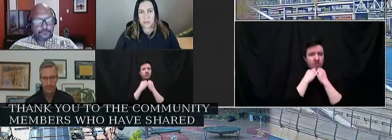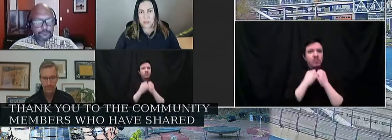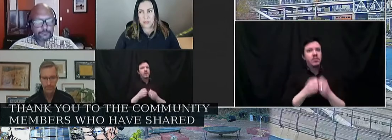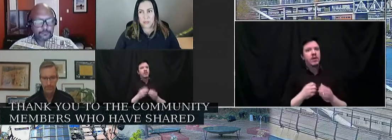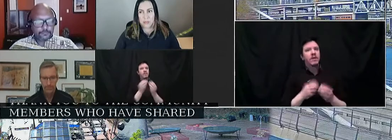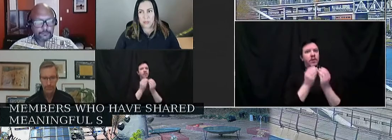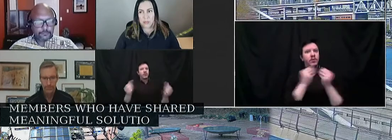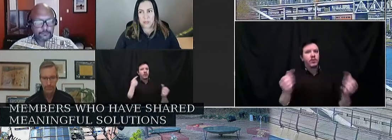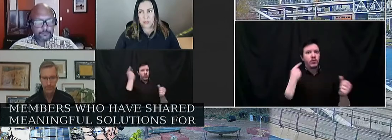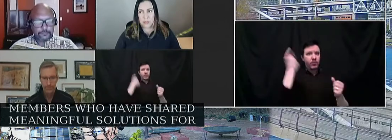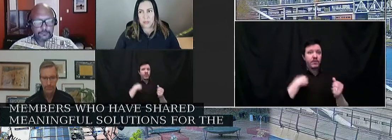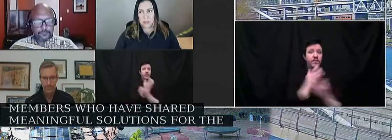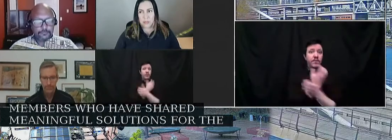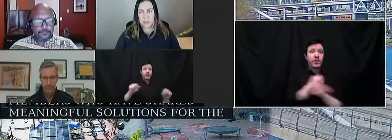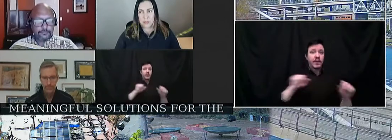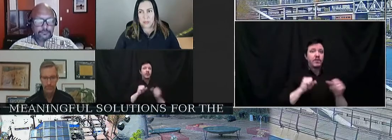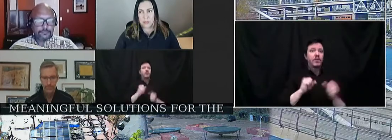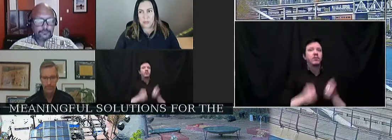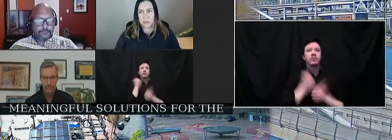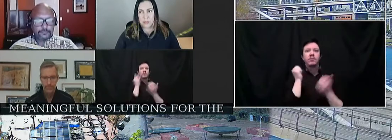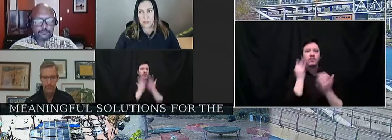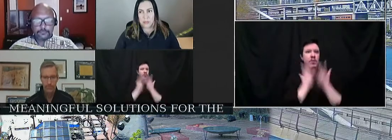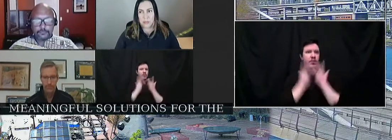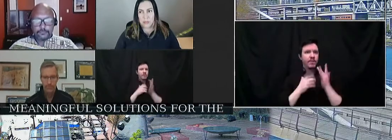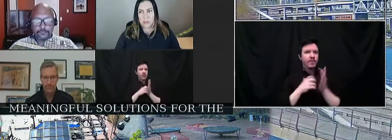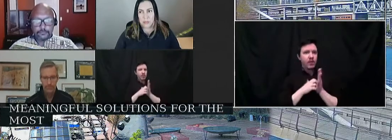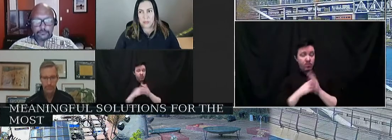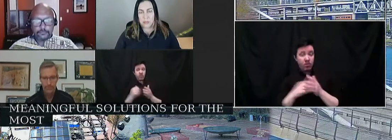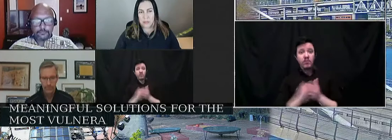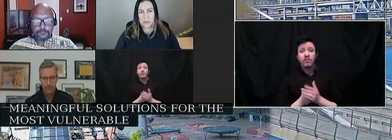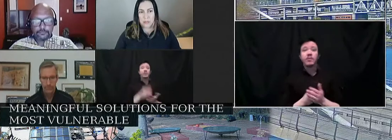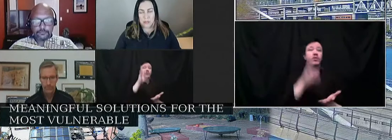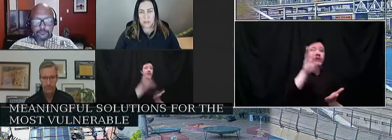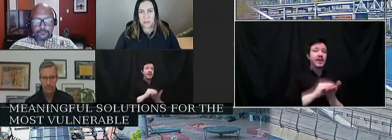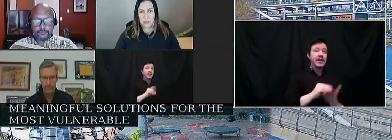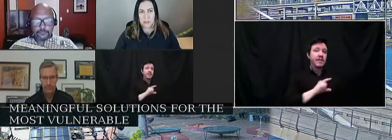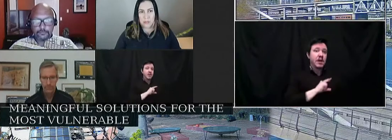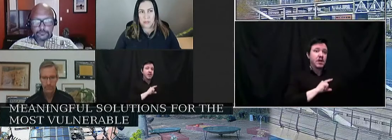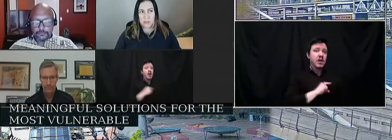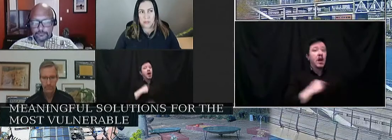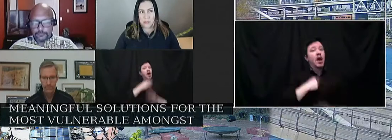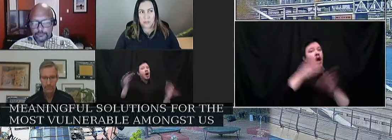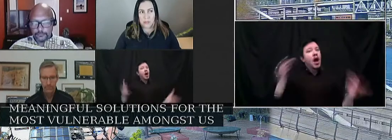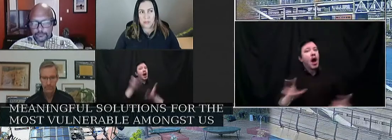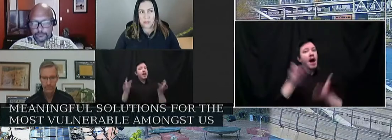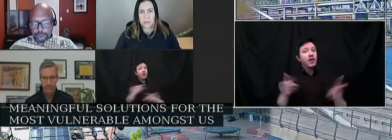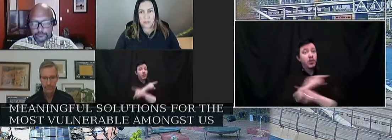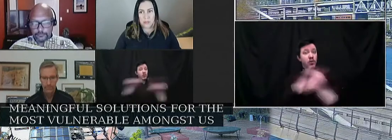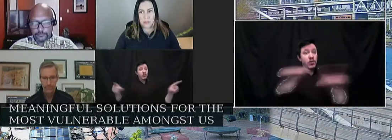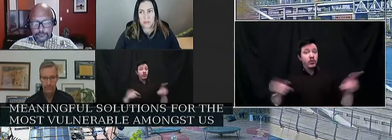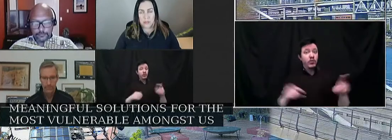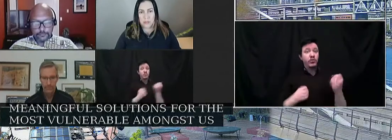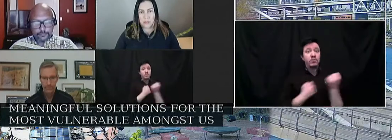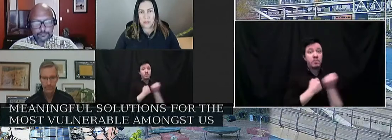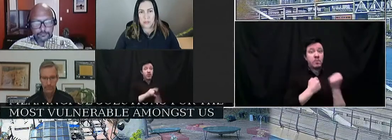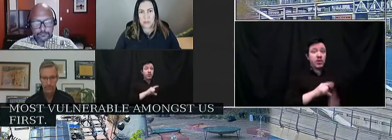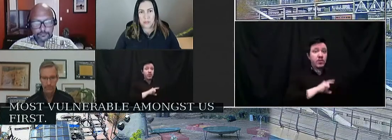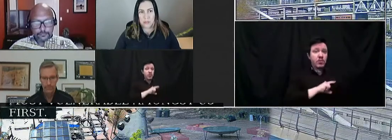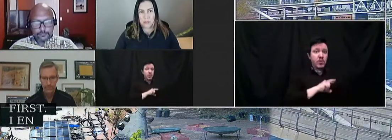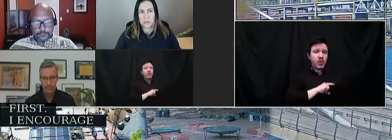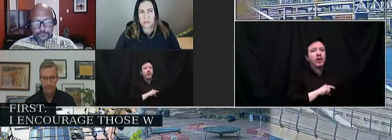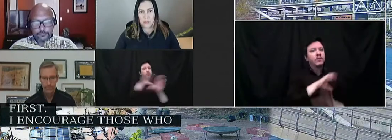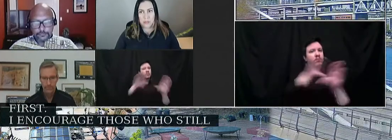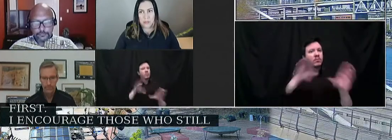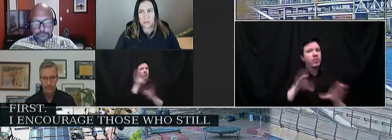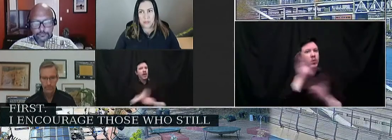us first via defunding PPB. I encourage those that still support the police to engage in more creative and compassionate thinking. While